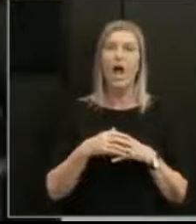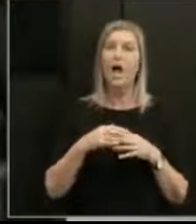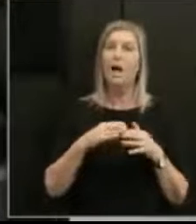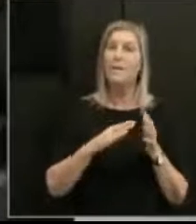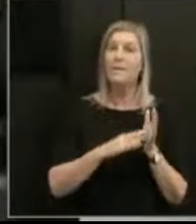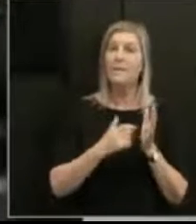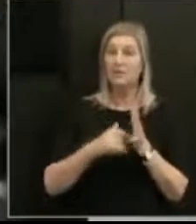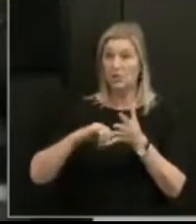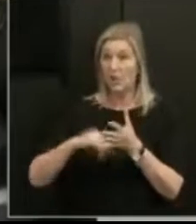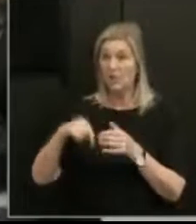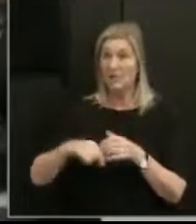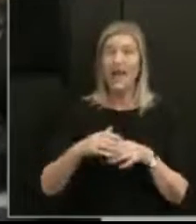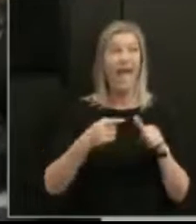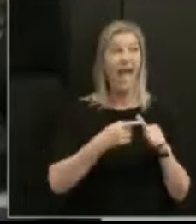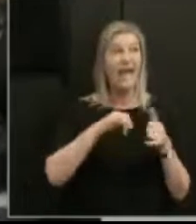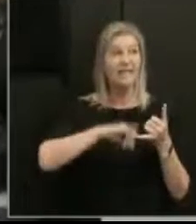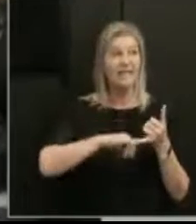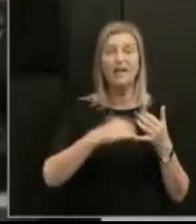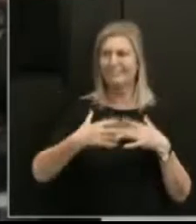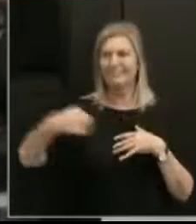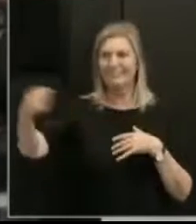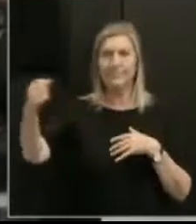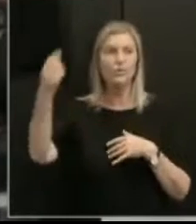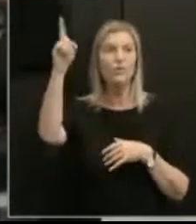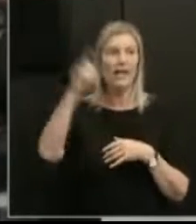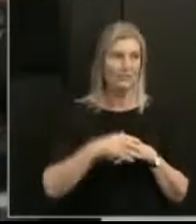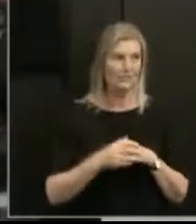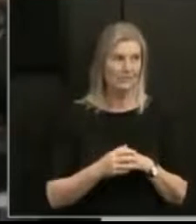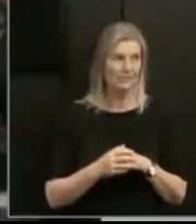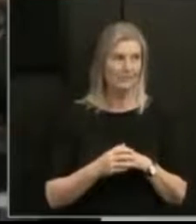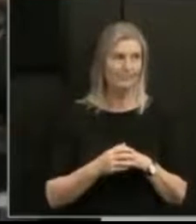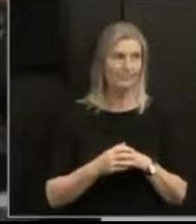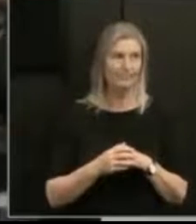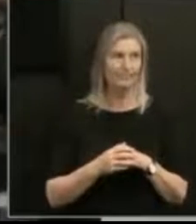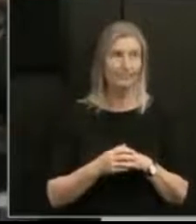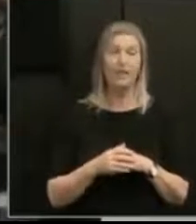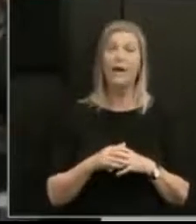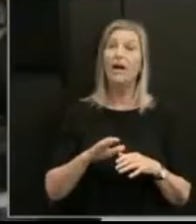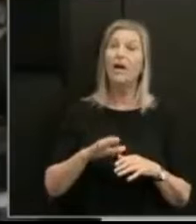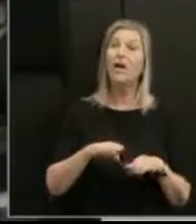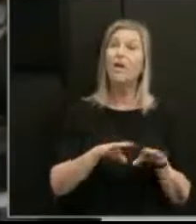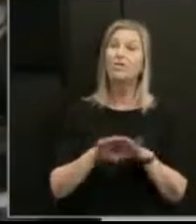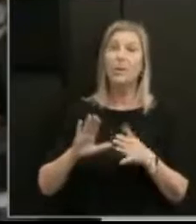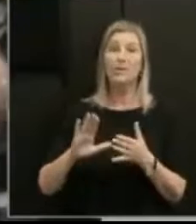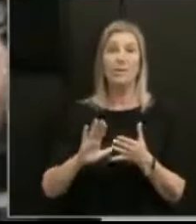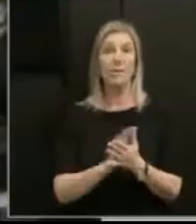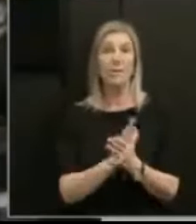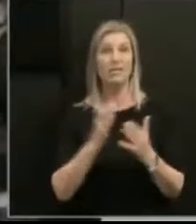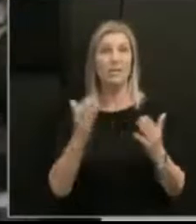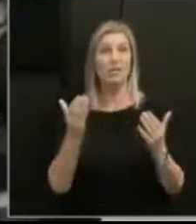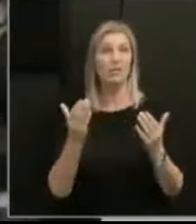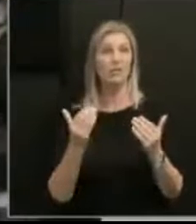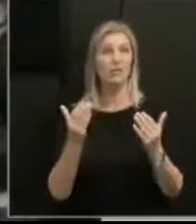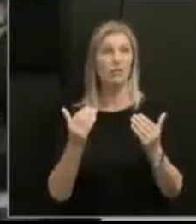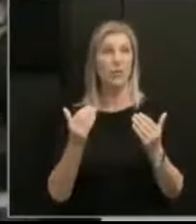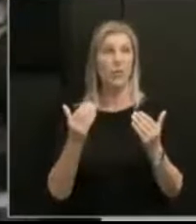has been called to other matters today. Mr. Stone, welcome. It is also a pleasure to welcome Paula Tesorero,